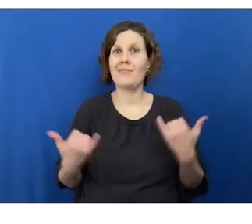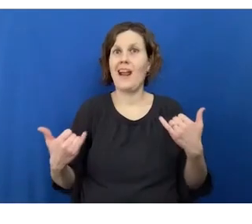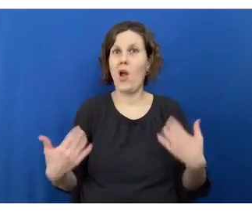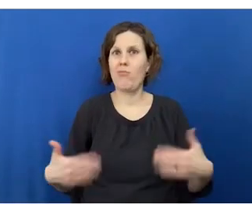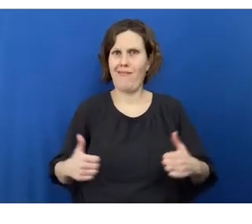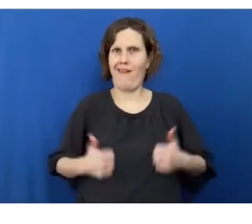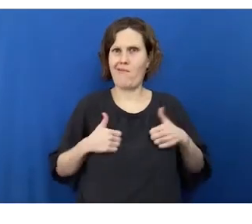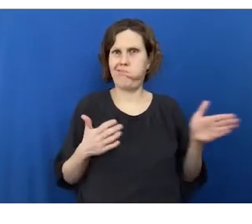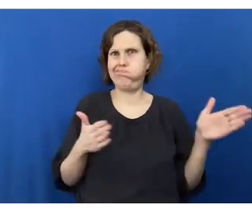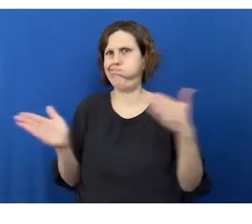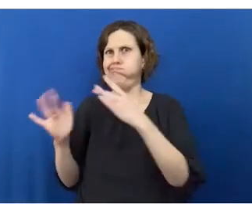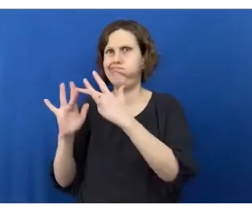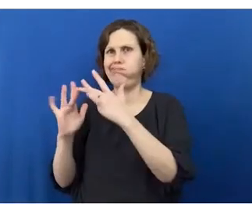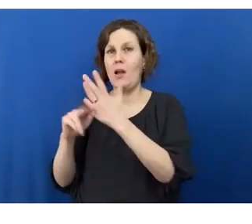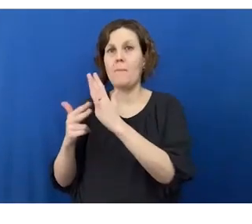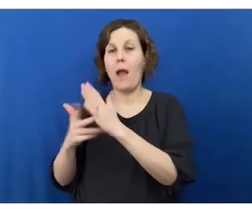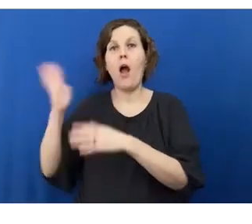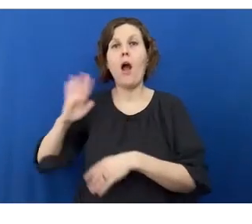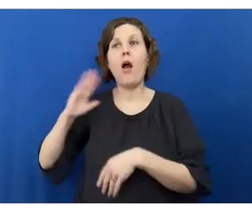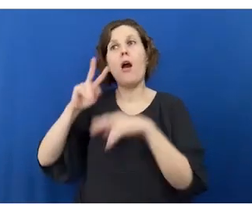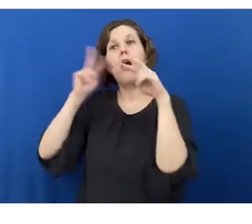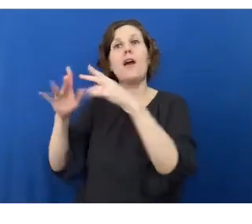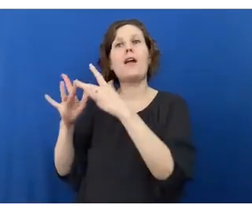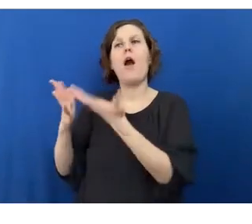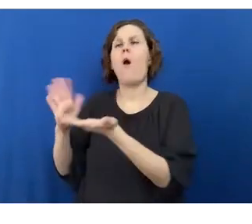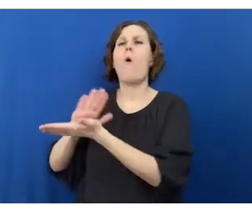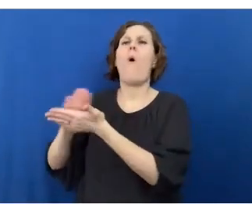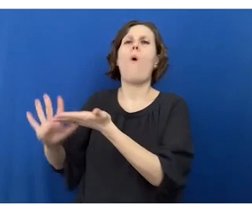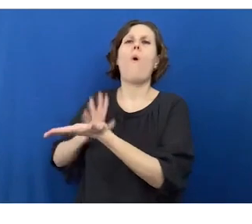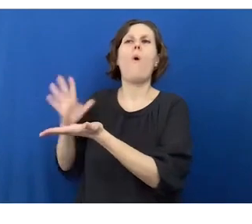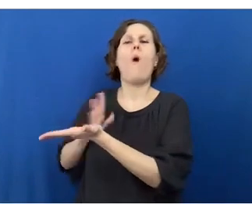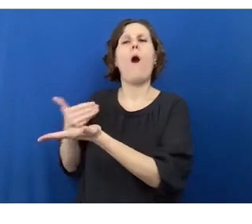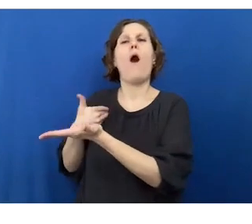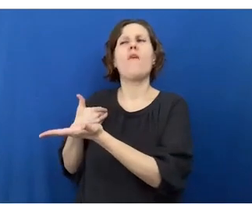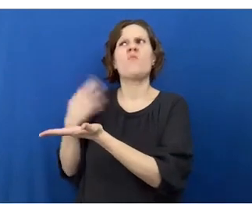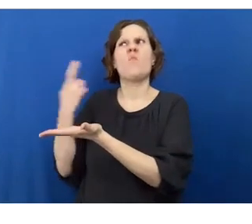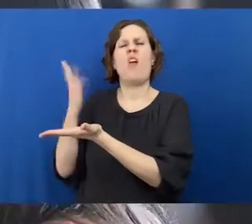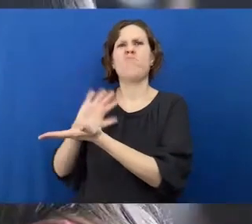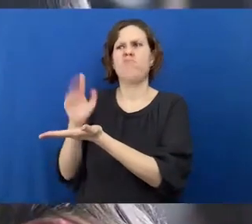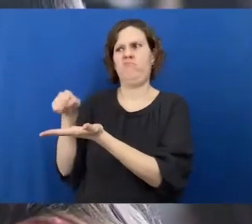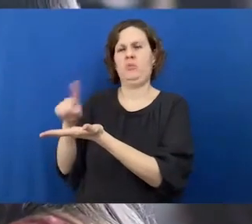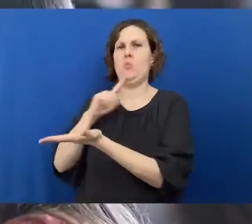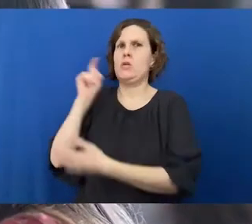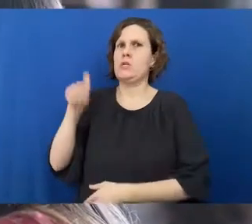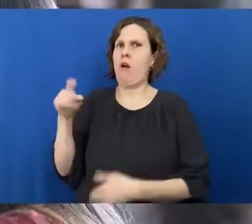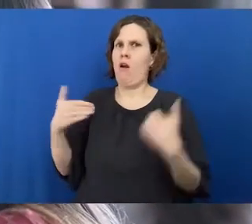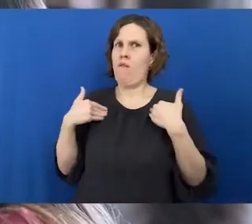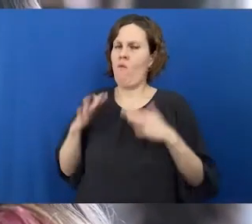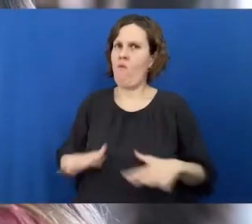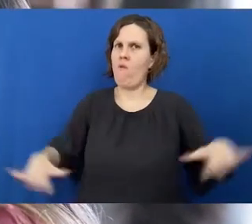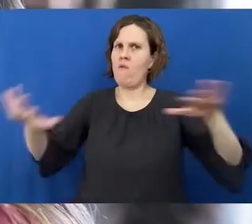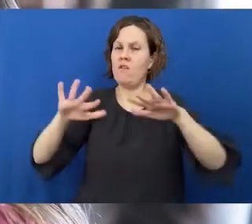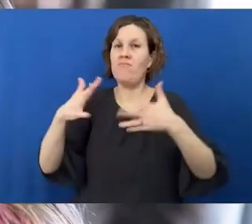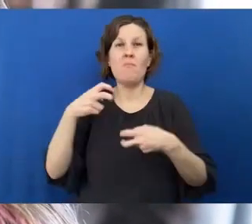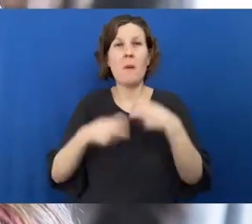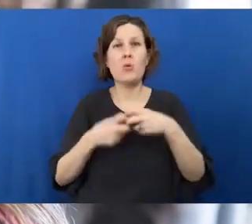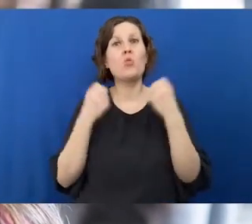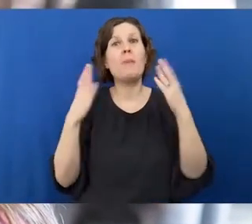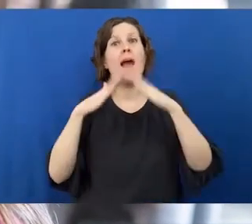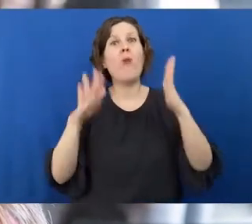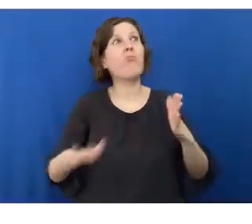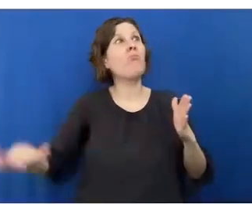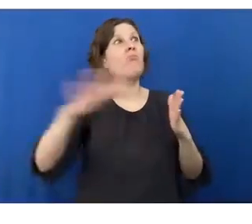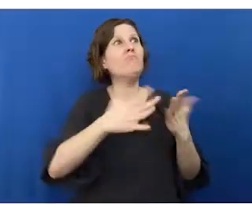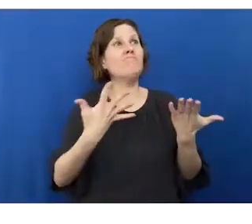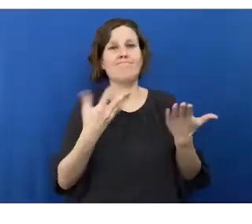With so much of our lives moving online, broadband is no longer nice to have. It's need to have for everyone, everywhere.